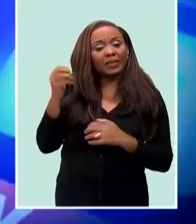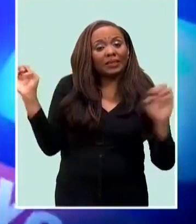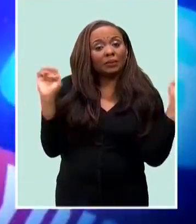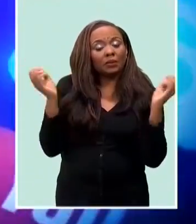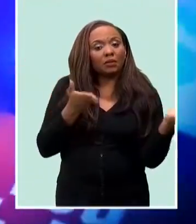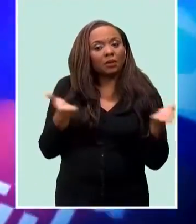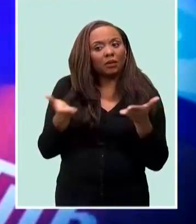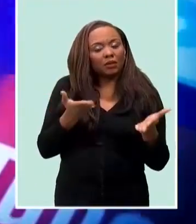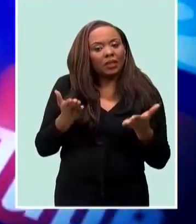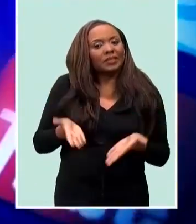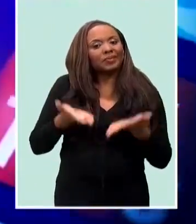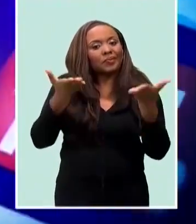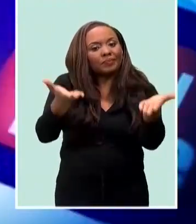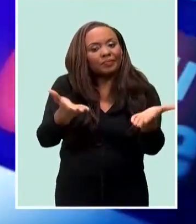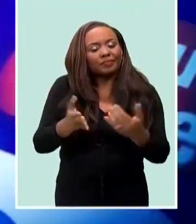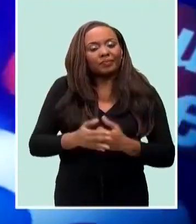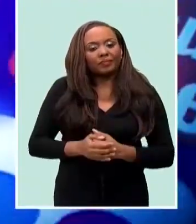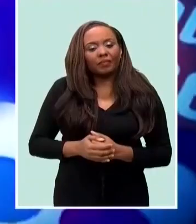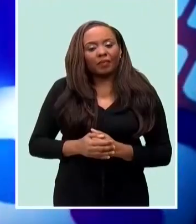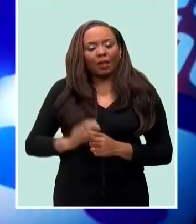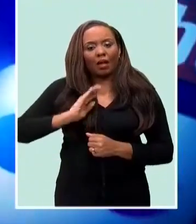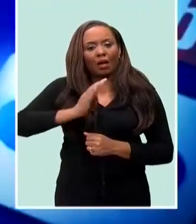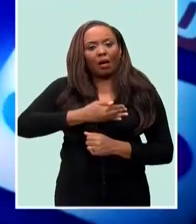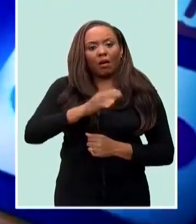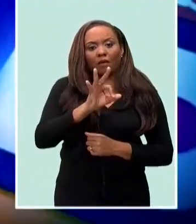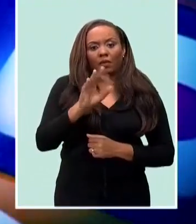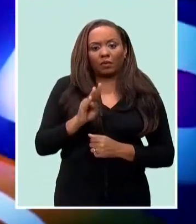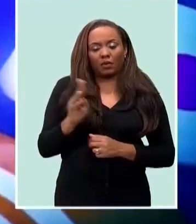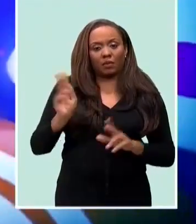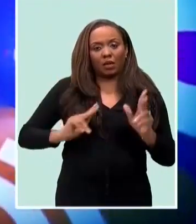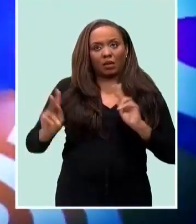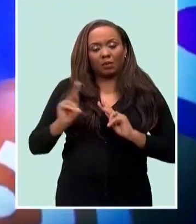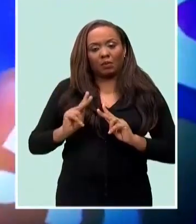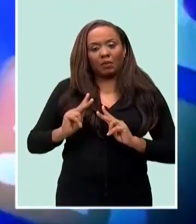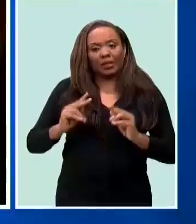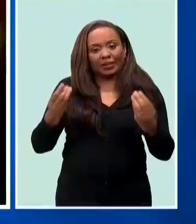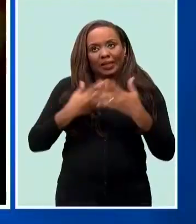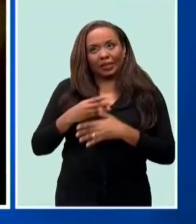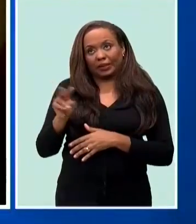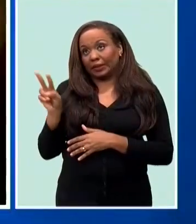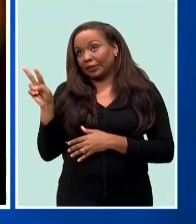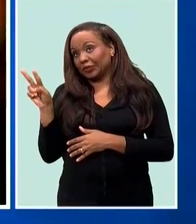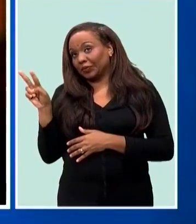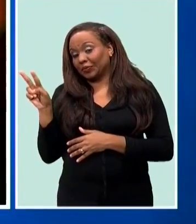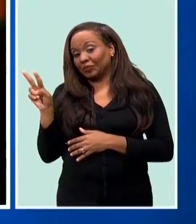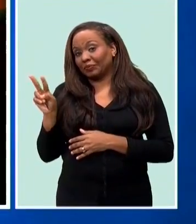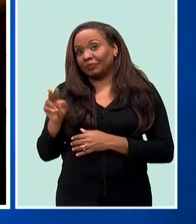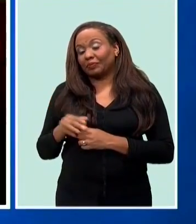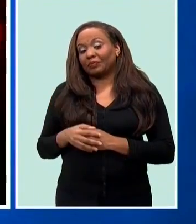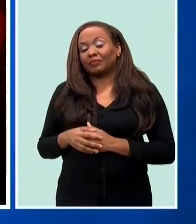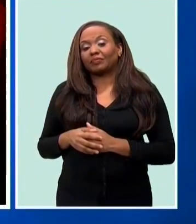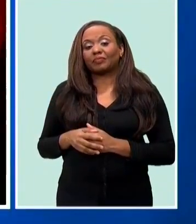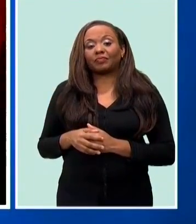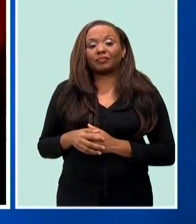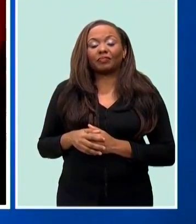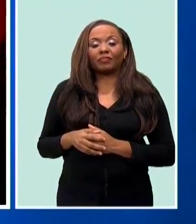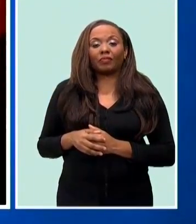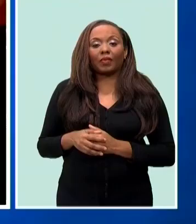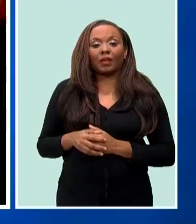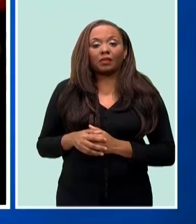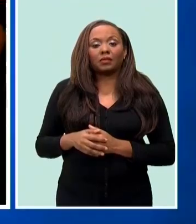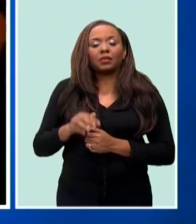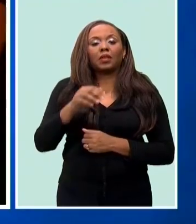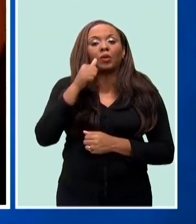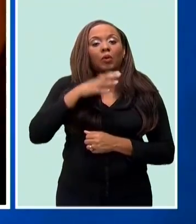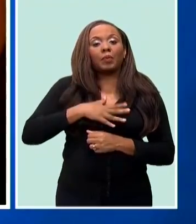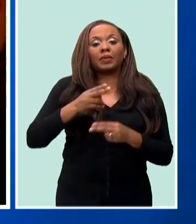services. So our Facebook followers have been weighing in on this. Let's take a look at what they had to say. Starting